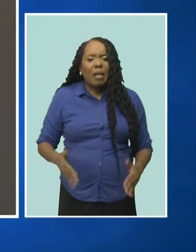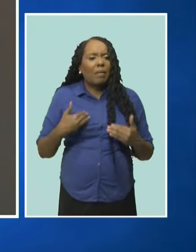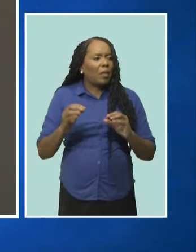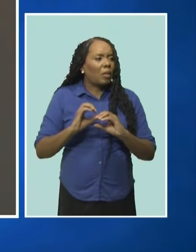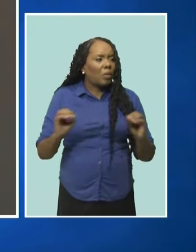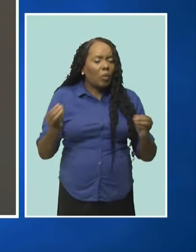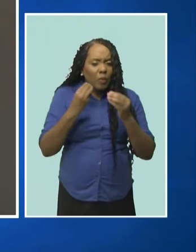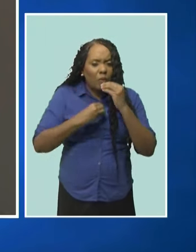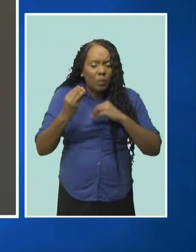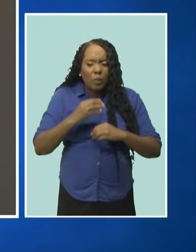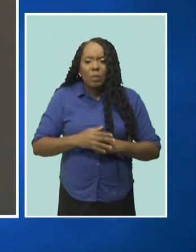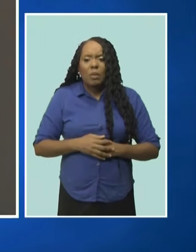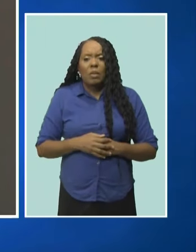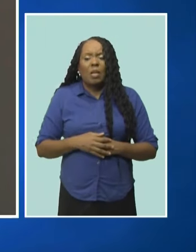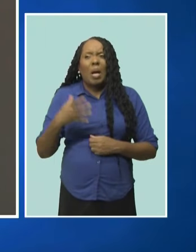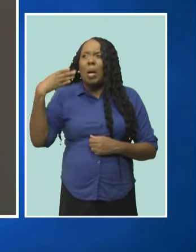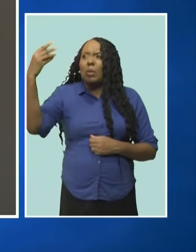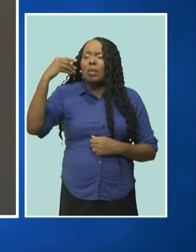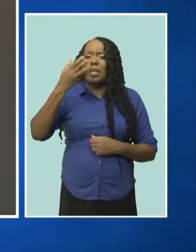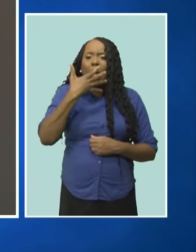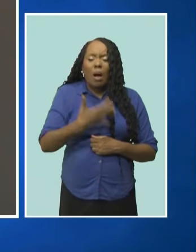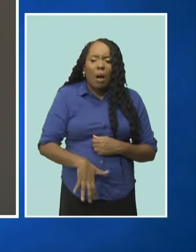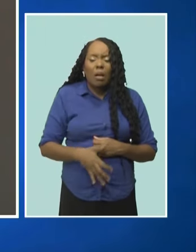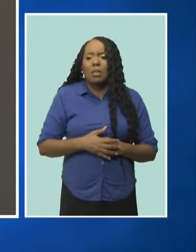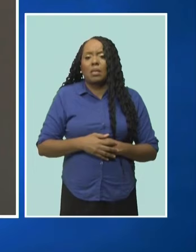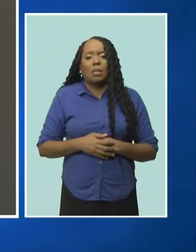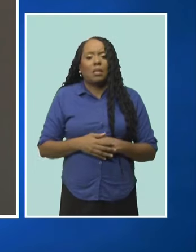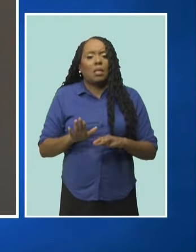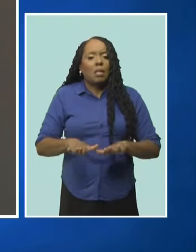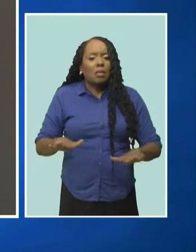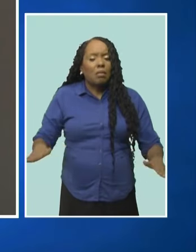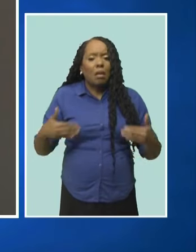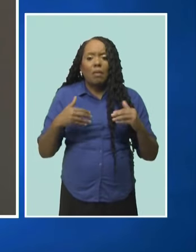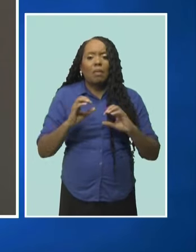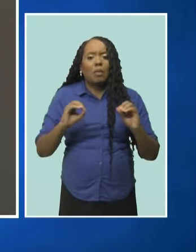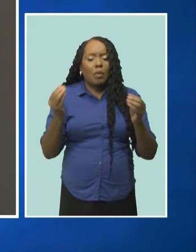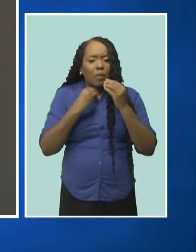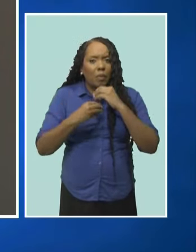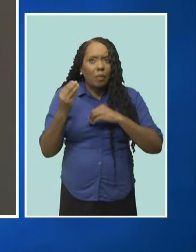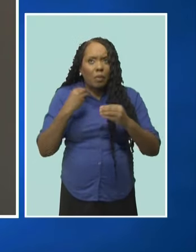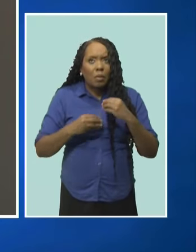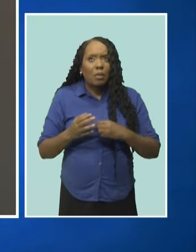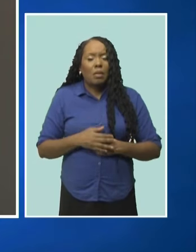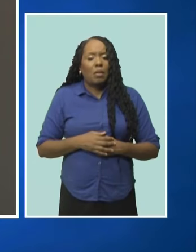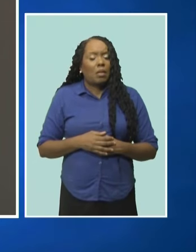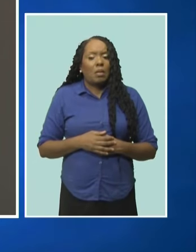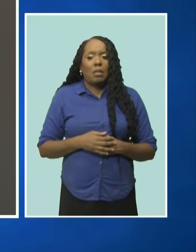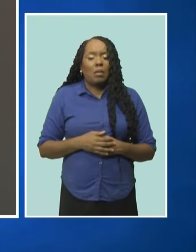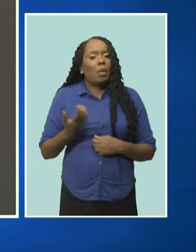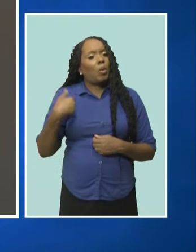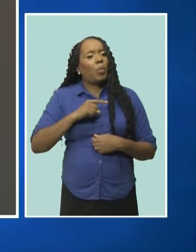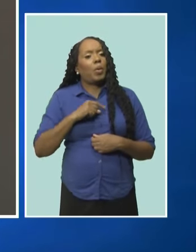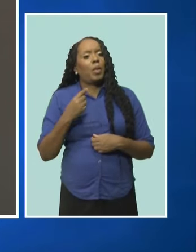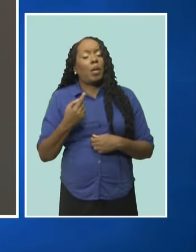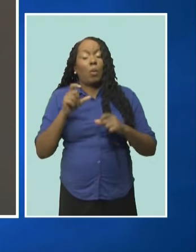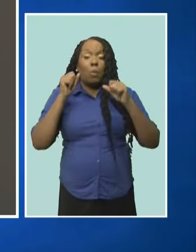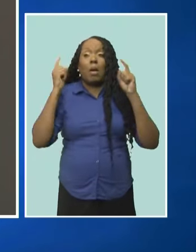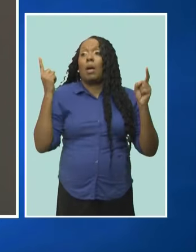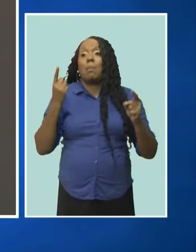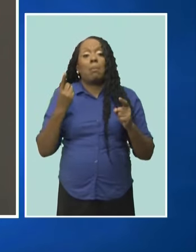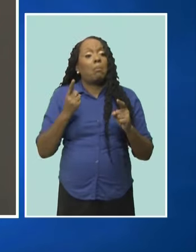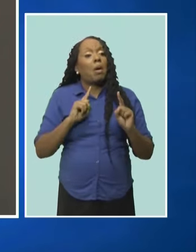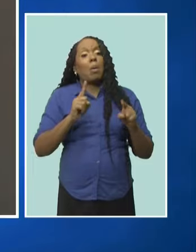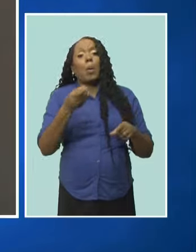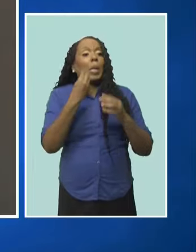perform in school. The sun is hot. I mean, every year it's getting hotter and hotter. Just to have a meal that we all take for granted. And it makes sense that it would